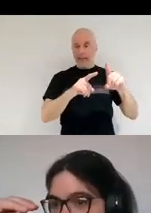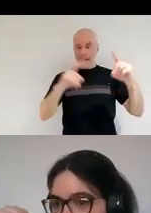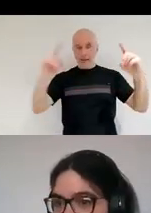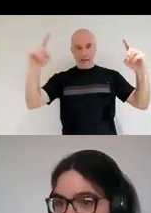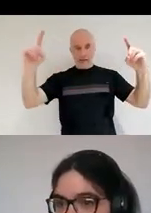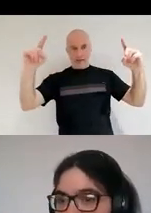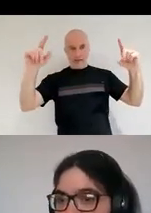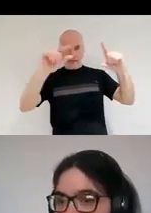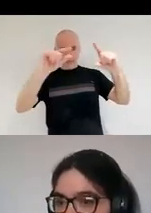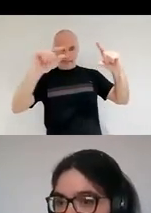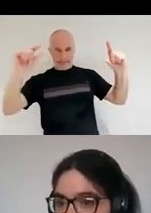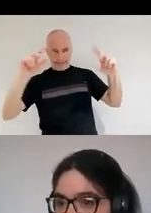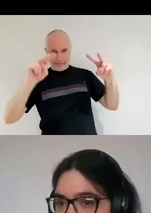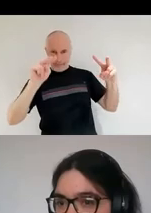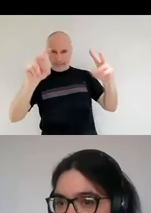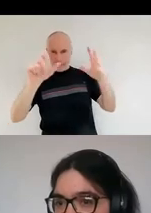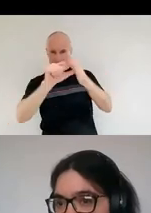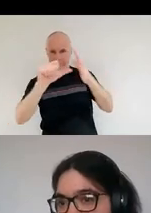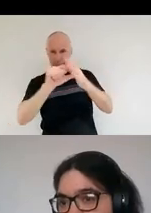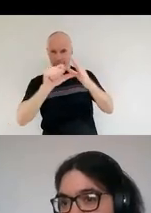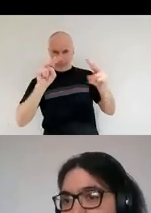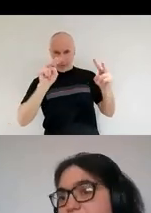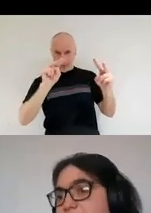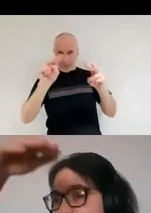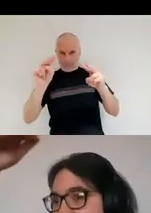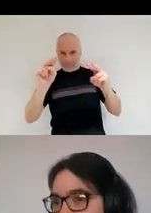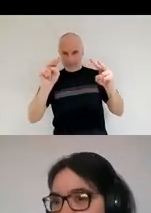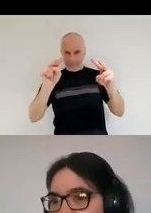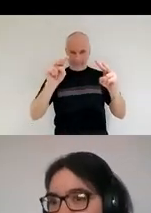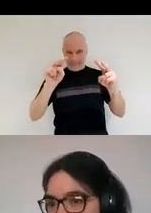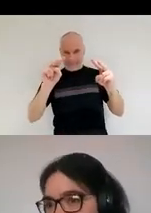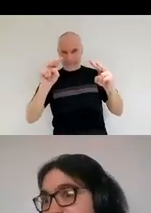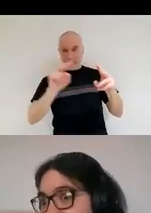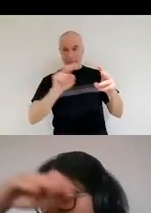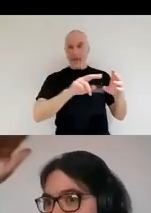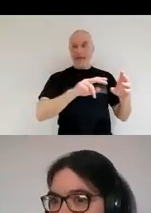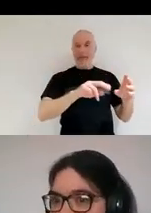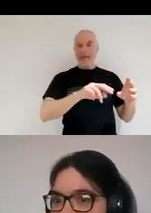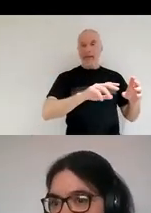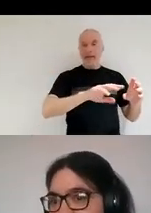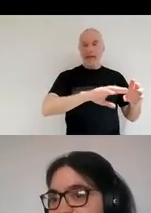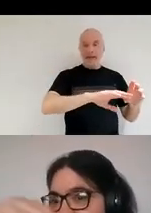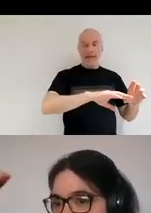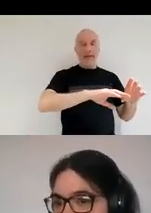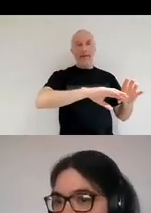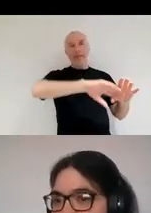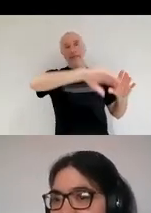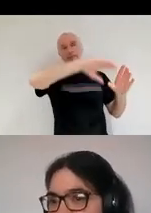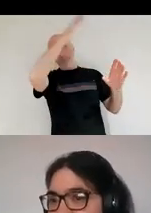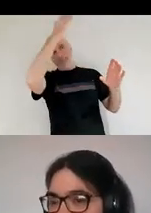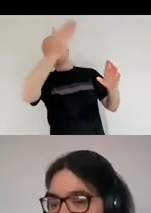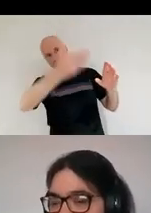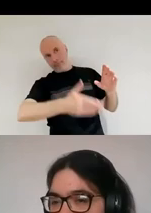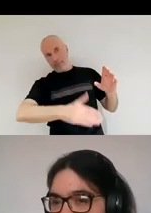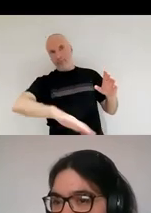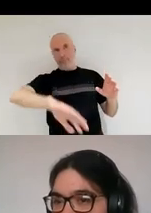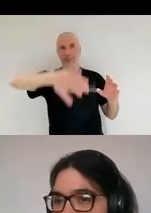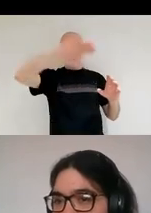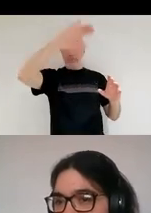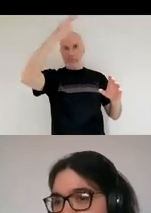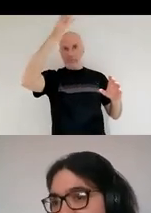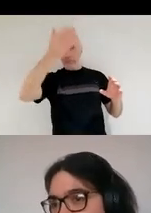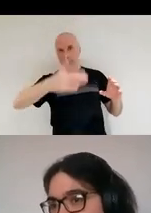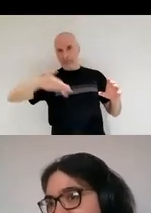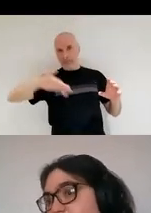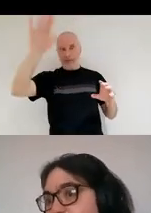very hard for you to just ignore the screen. But if your oscillation is maybe the size of your cloud or much, you know, much bigger than the dust brain,